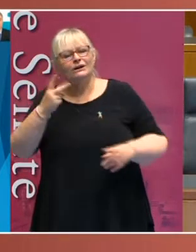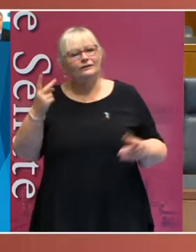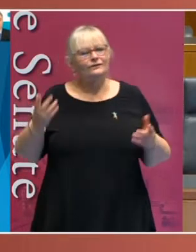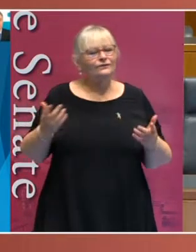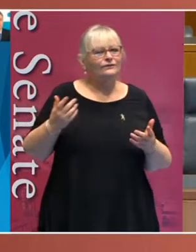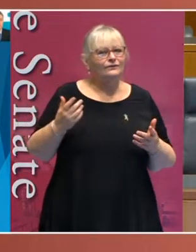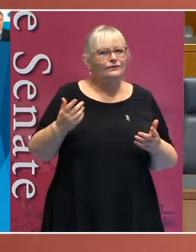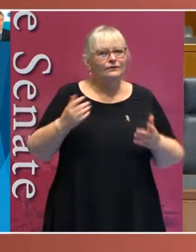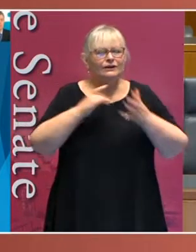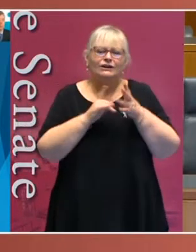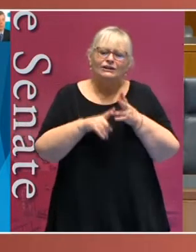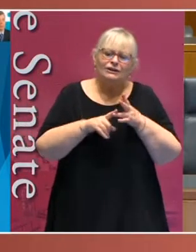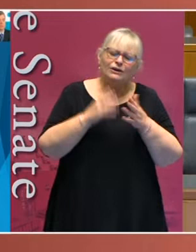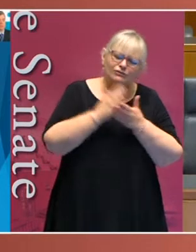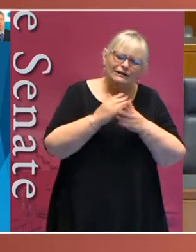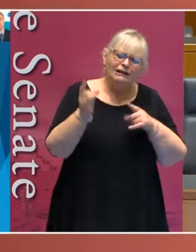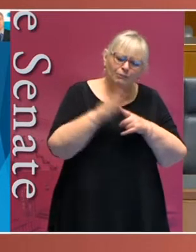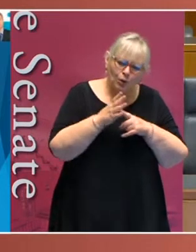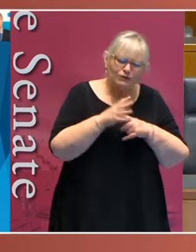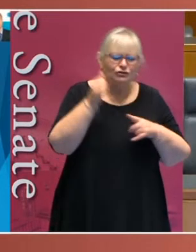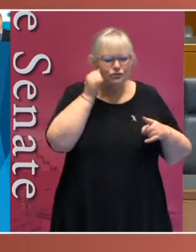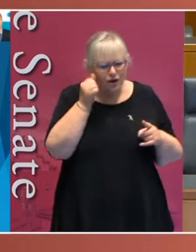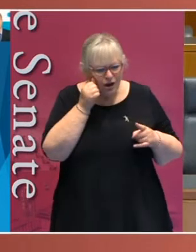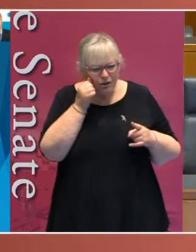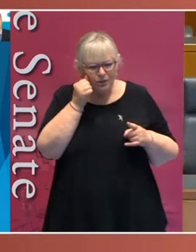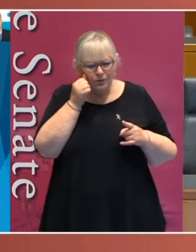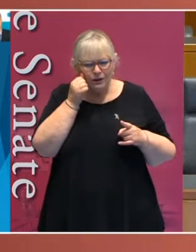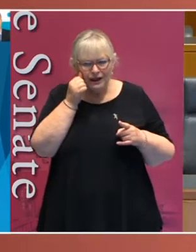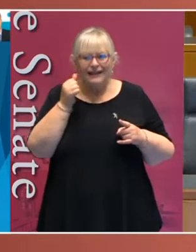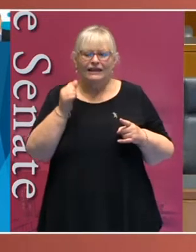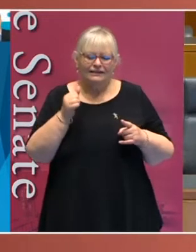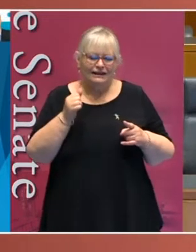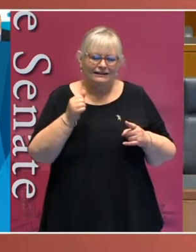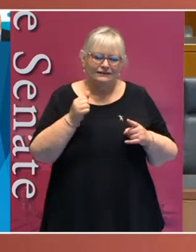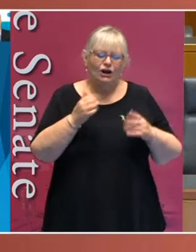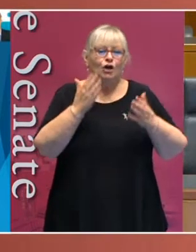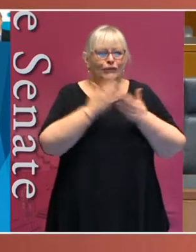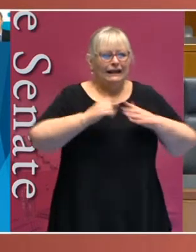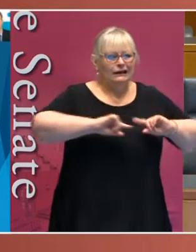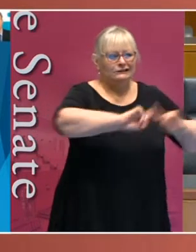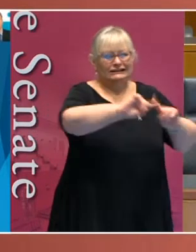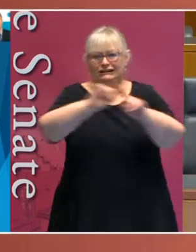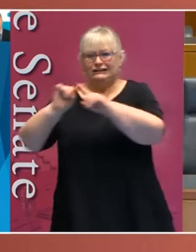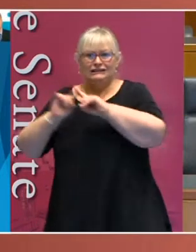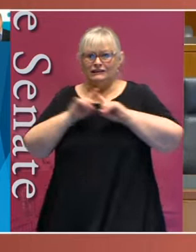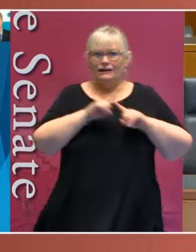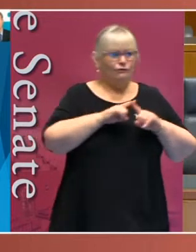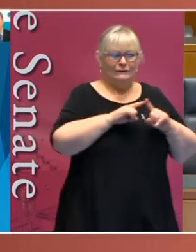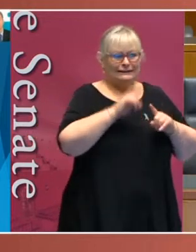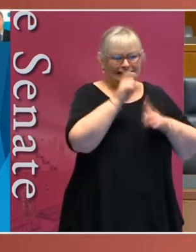So it is important to acknowledge that there is a breadth of disability that people can overlook. And one of the reasons why